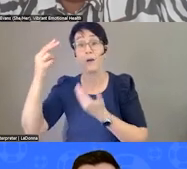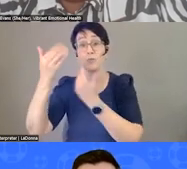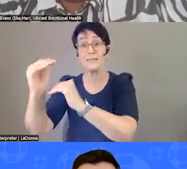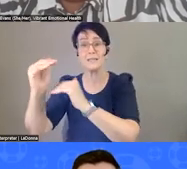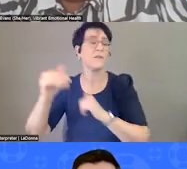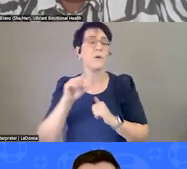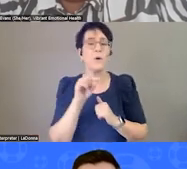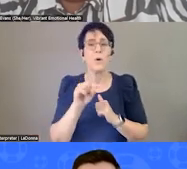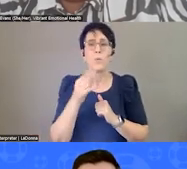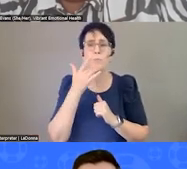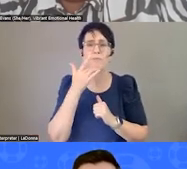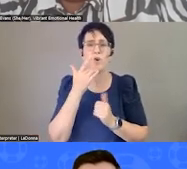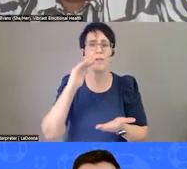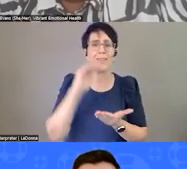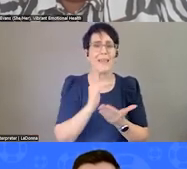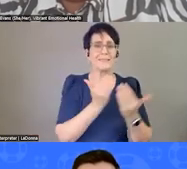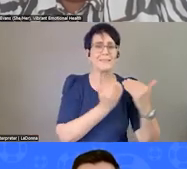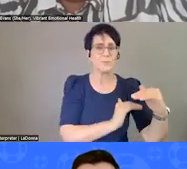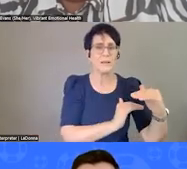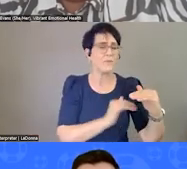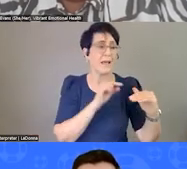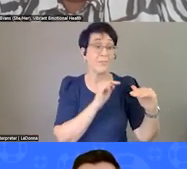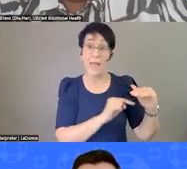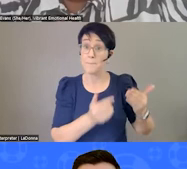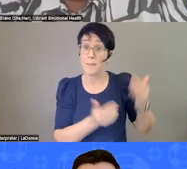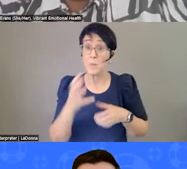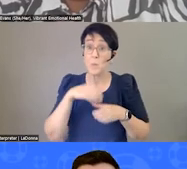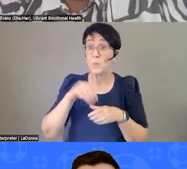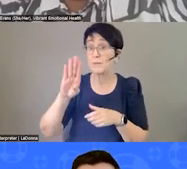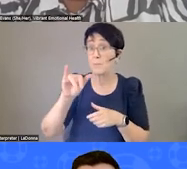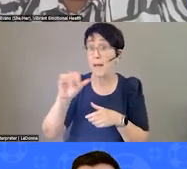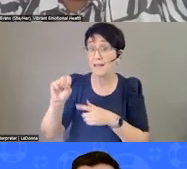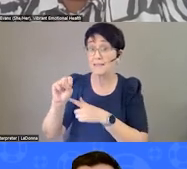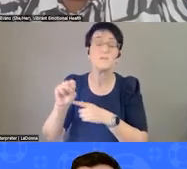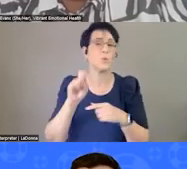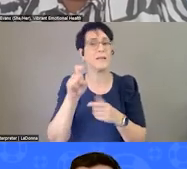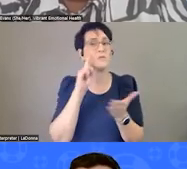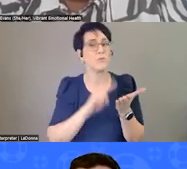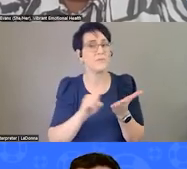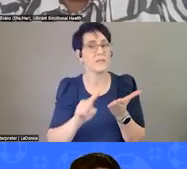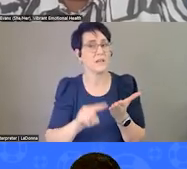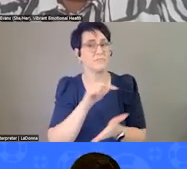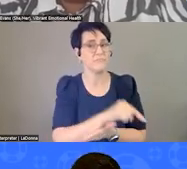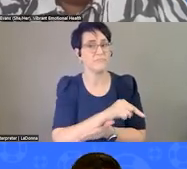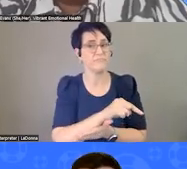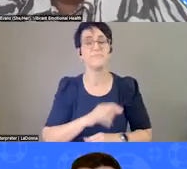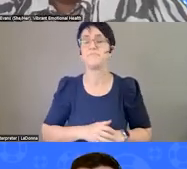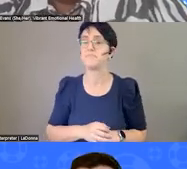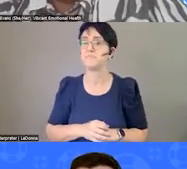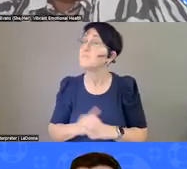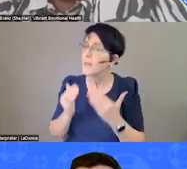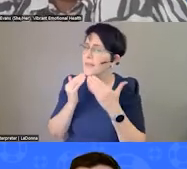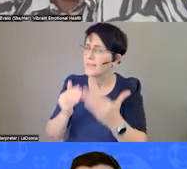points that there may be biases in, and so we need to start looking at those. Well, thanks, Margie. We look forward to that fully flush